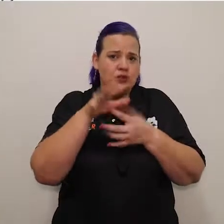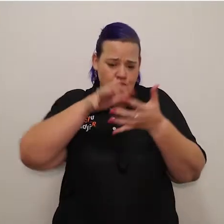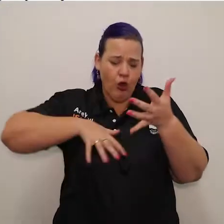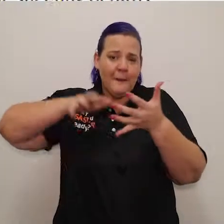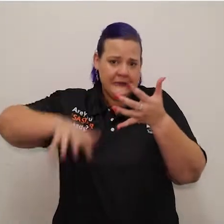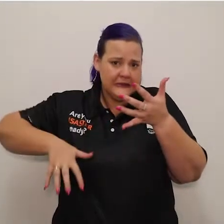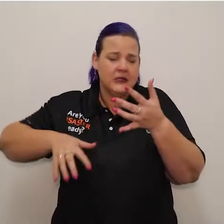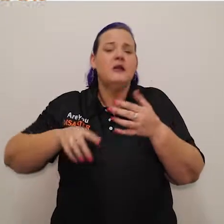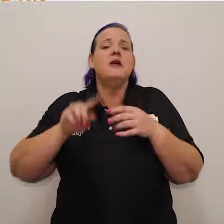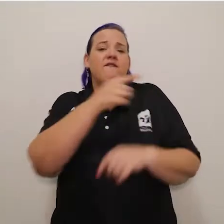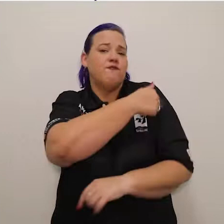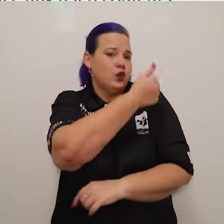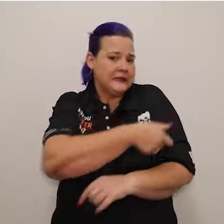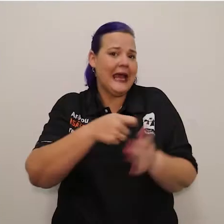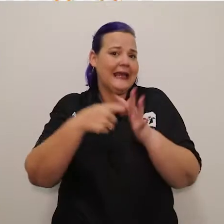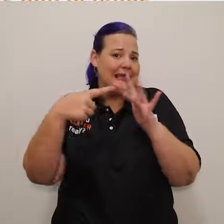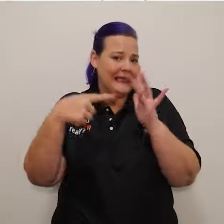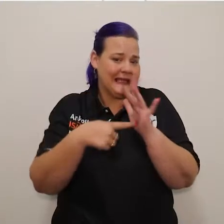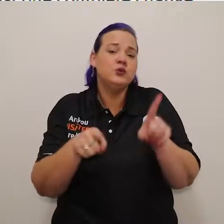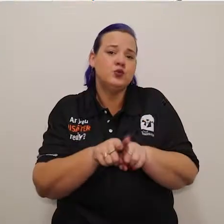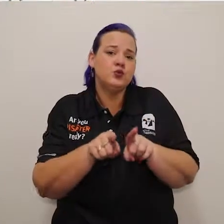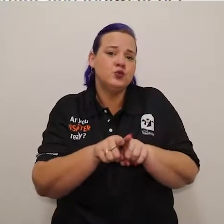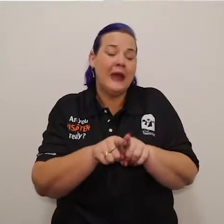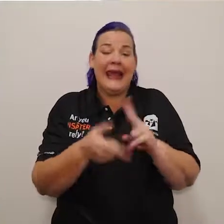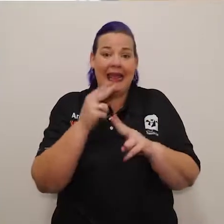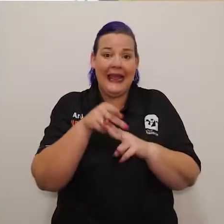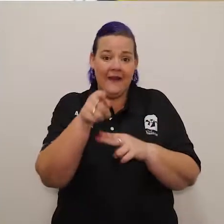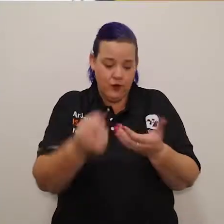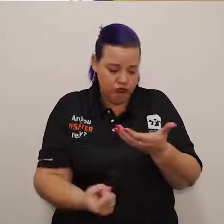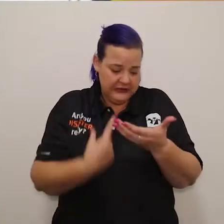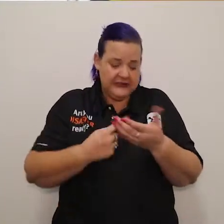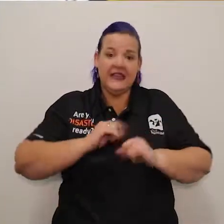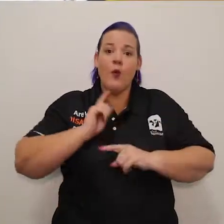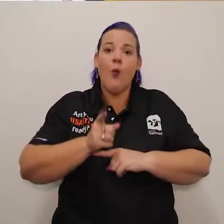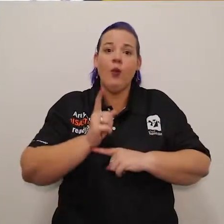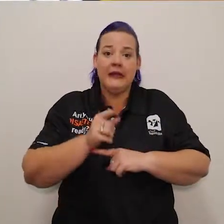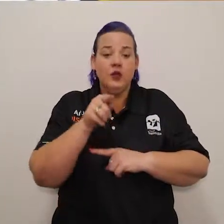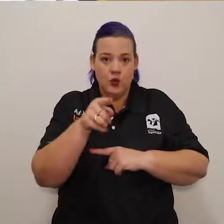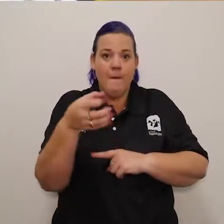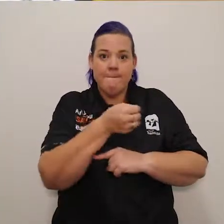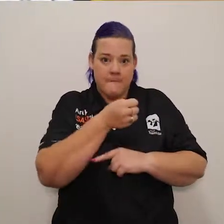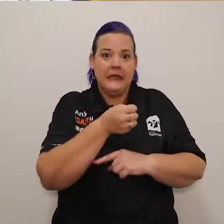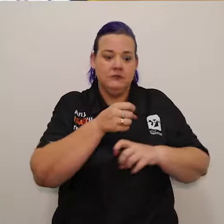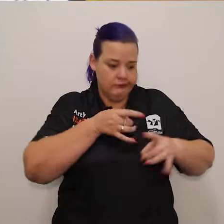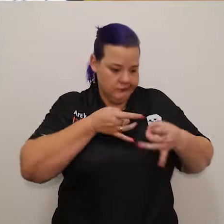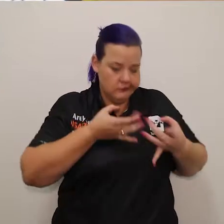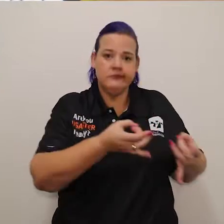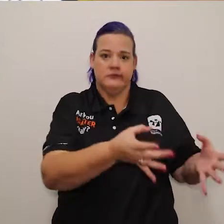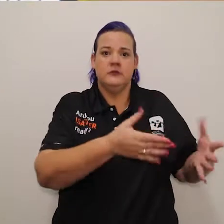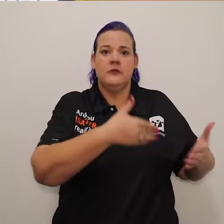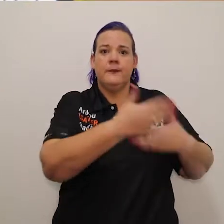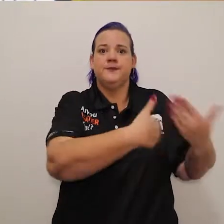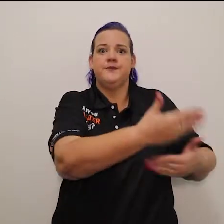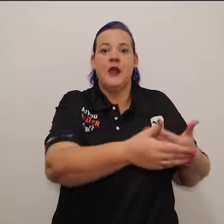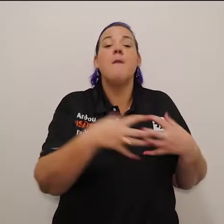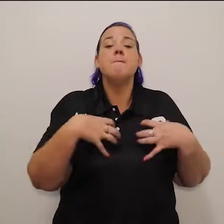gloves, important documents, first aid kit. In the event of a warning, activate your plan and tune into